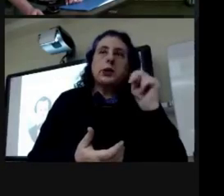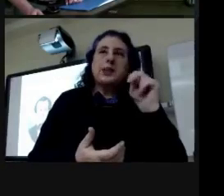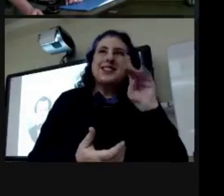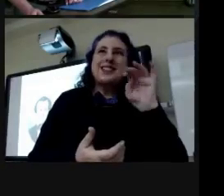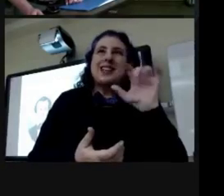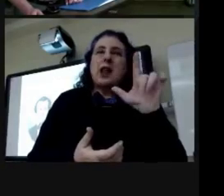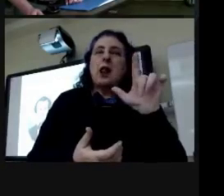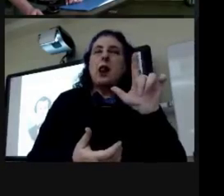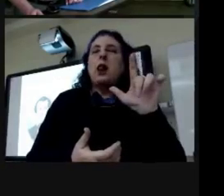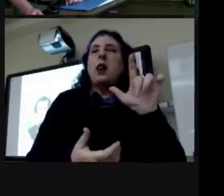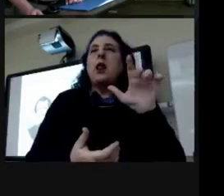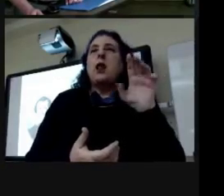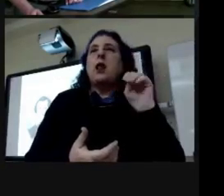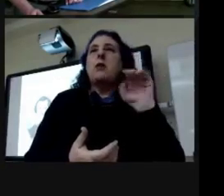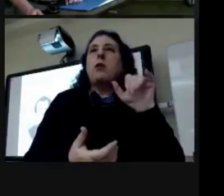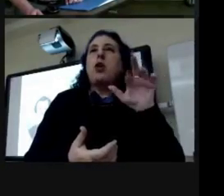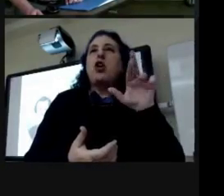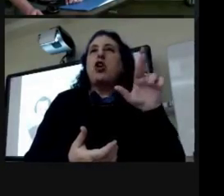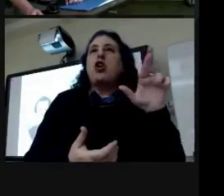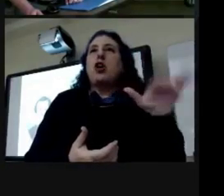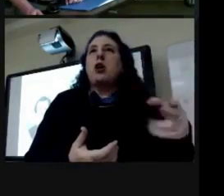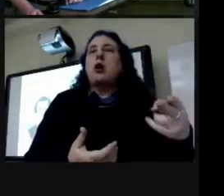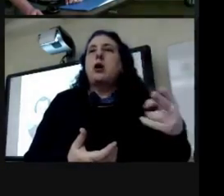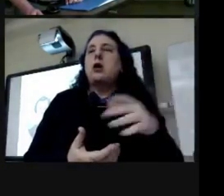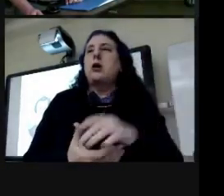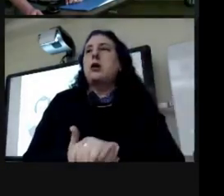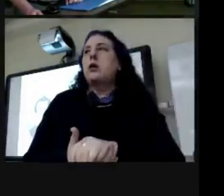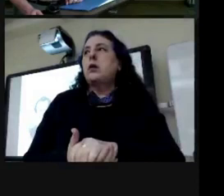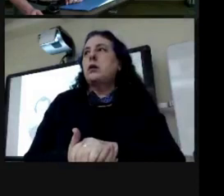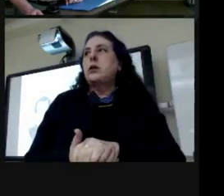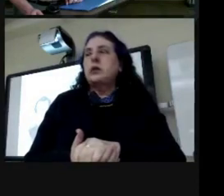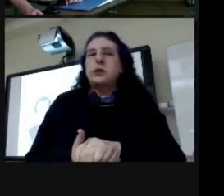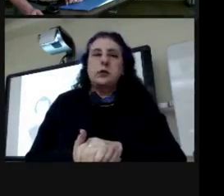myrrh, and then chunks.